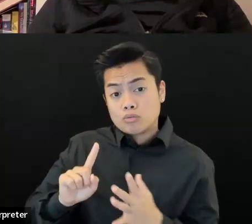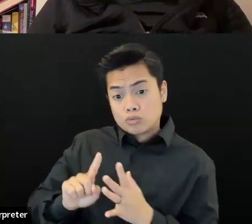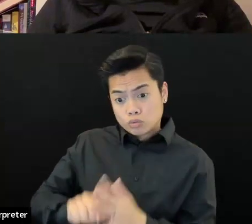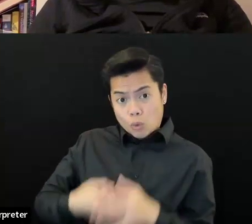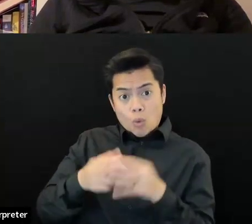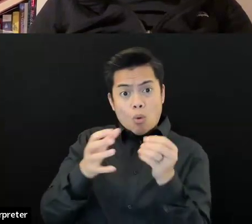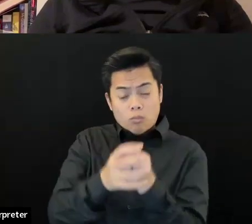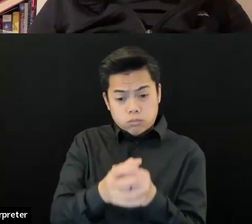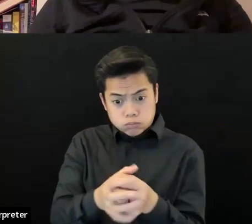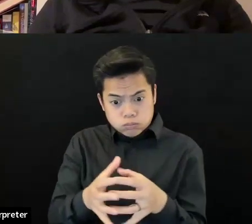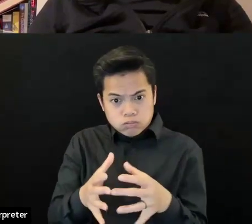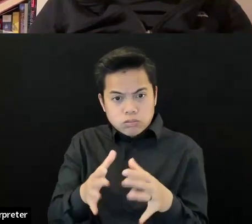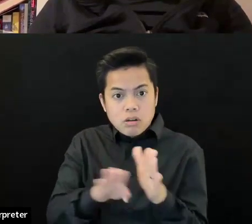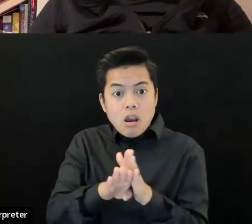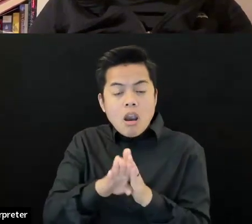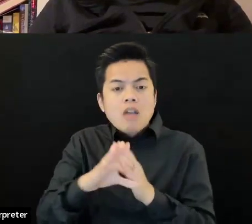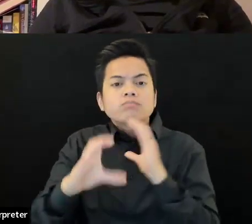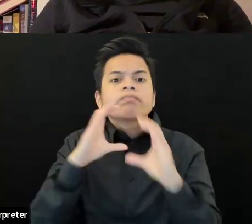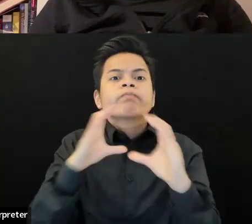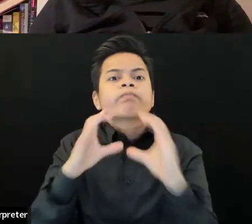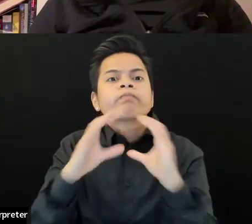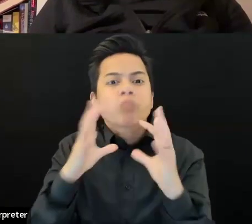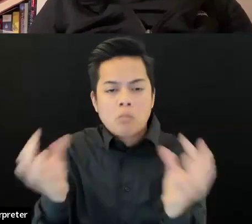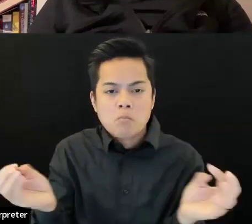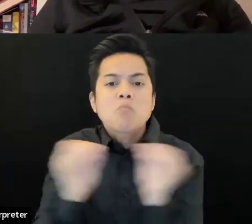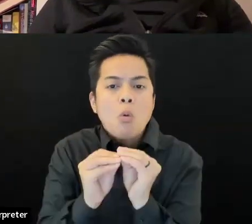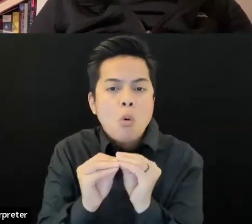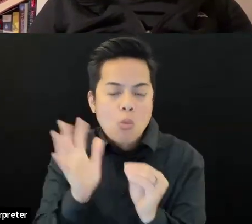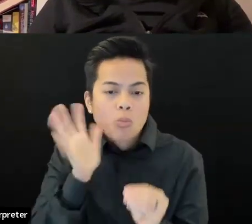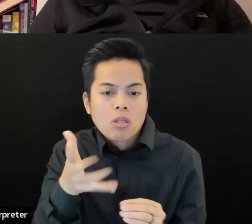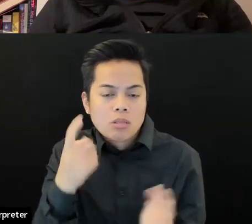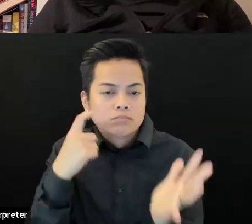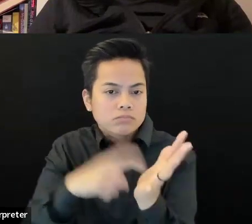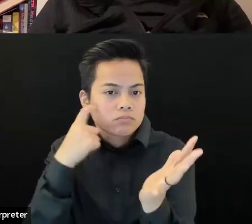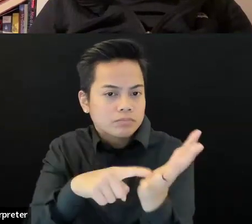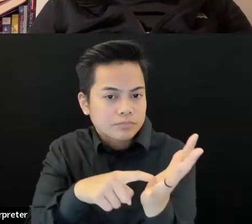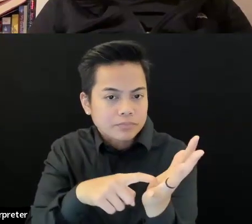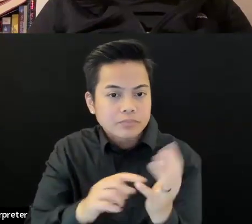survey in the chat. And we'd love to hear more about your thoughts.